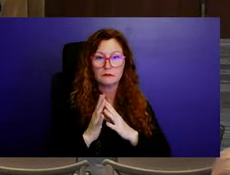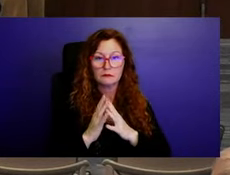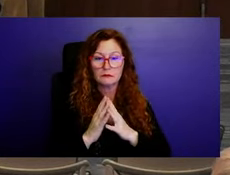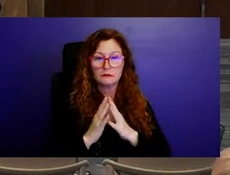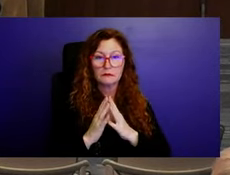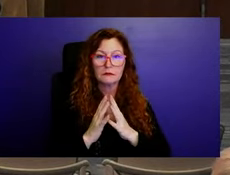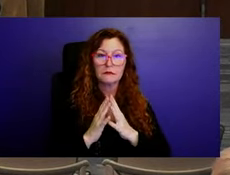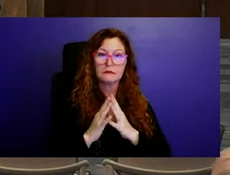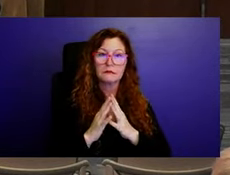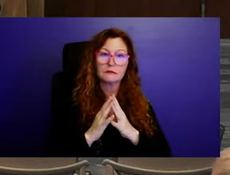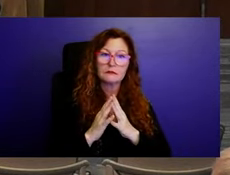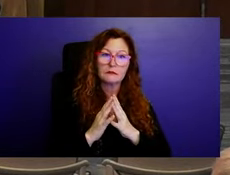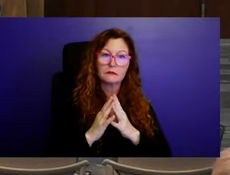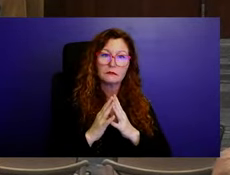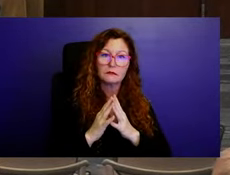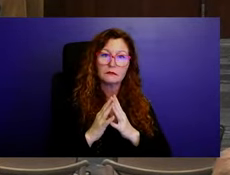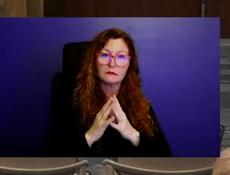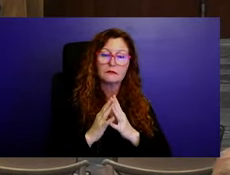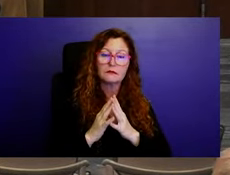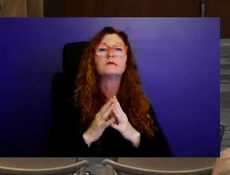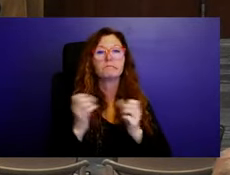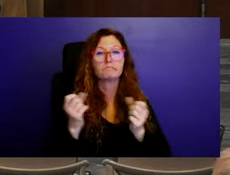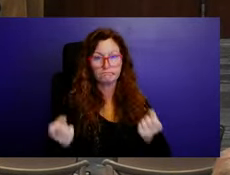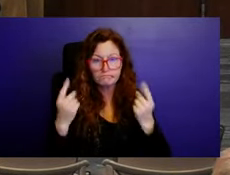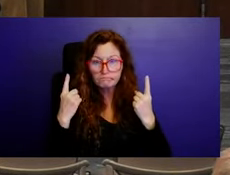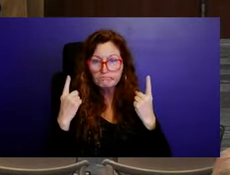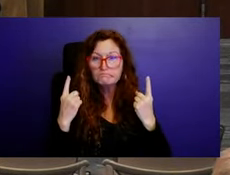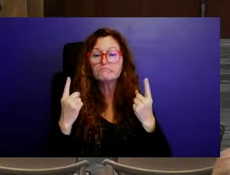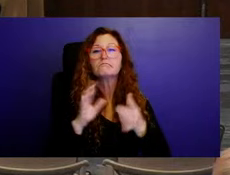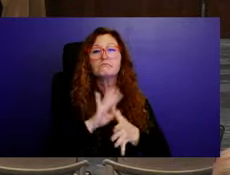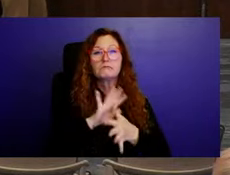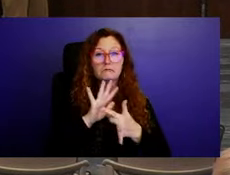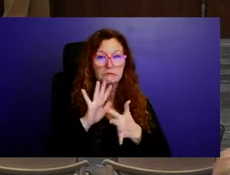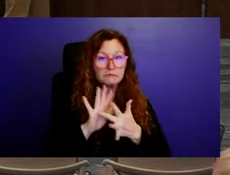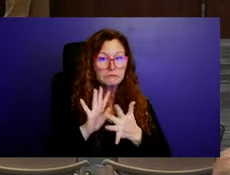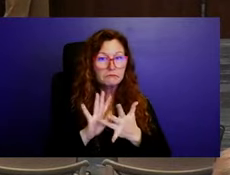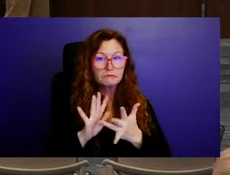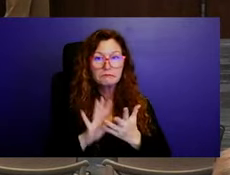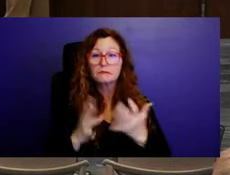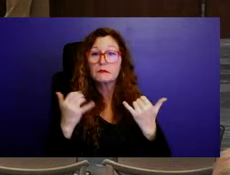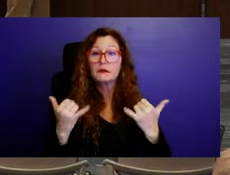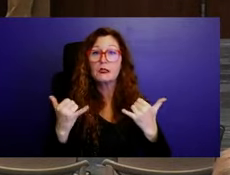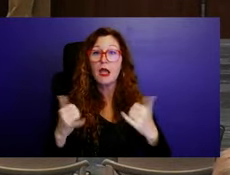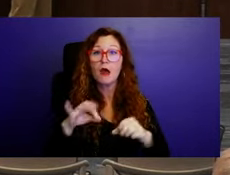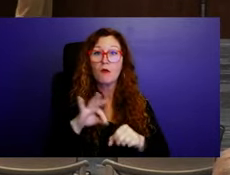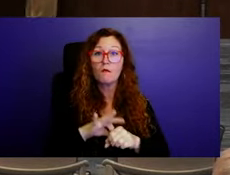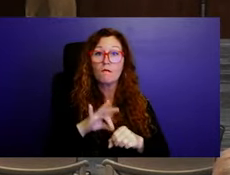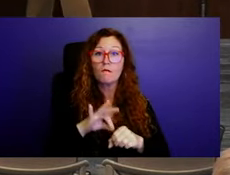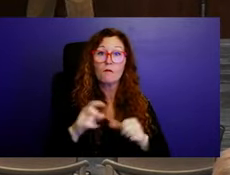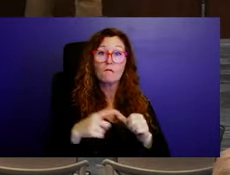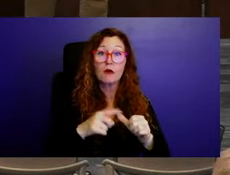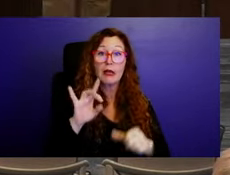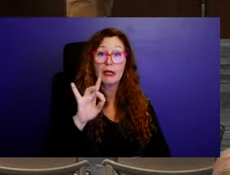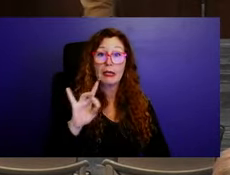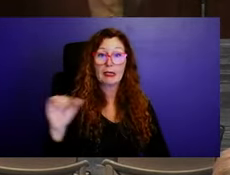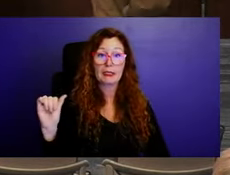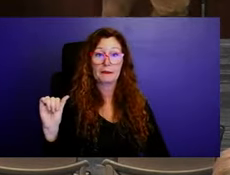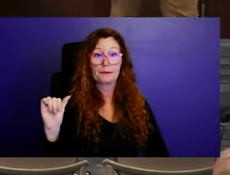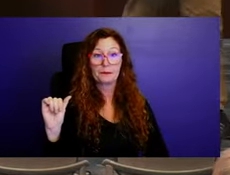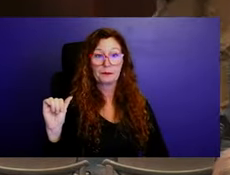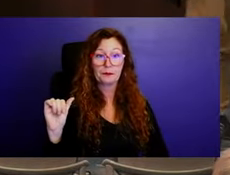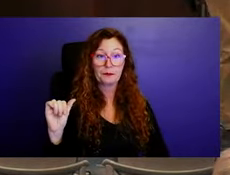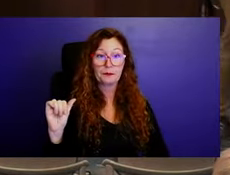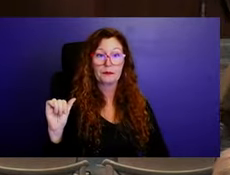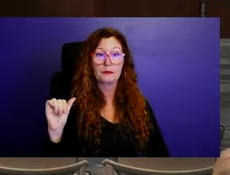uh, these items one by one, beginning with 8A, which is the proposed ordinance, uh, 24